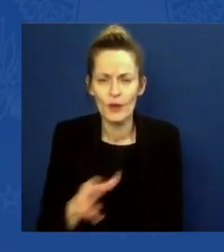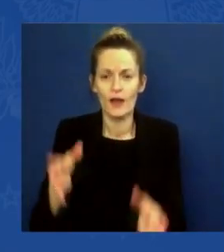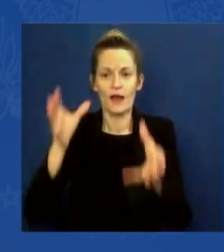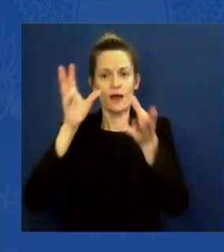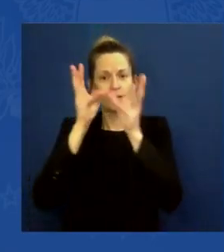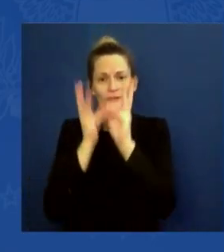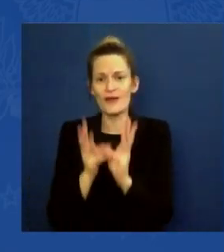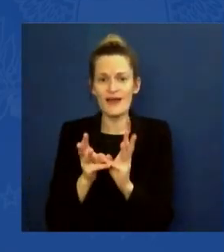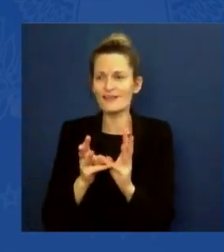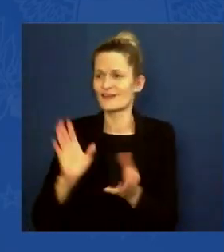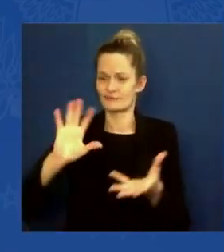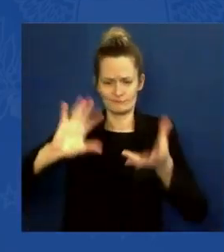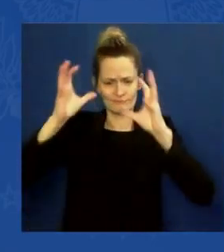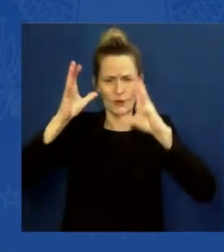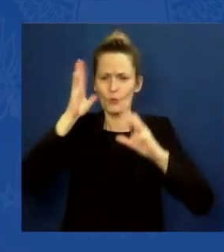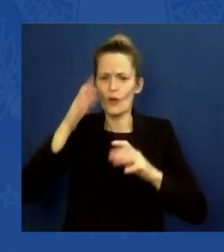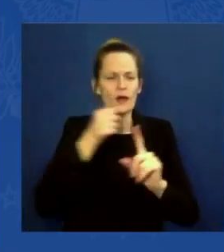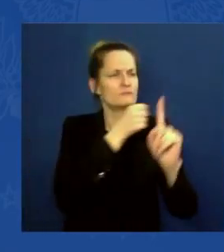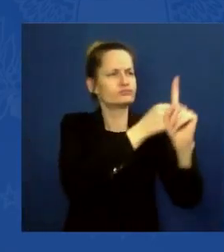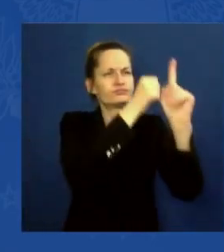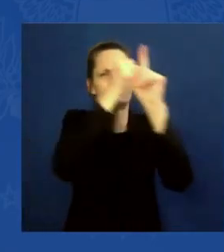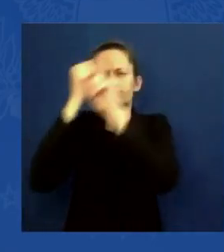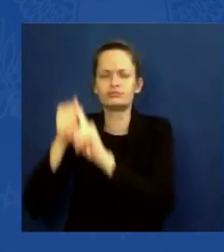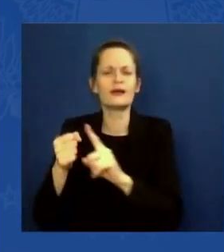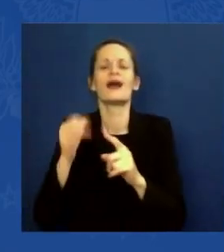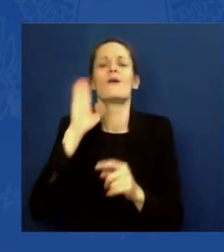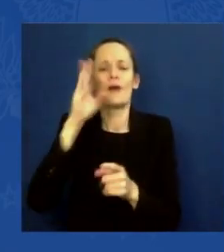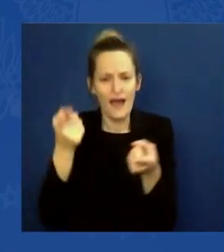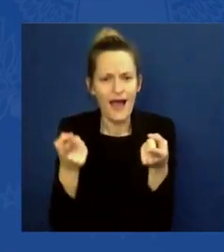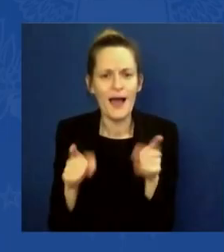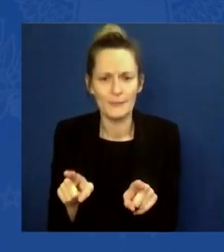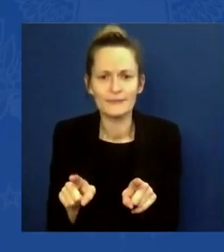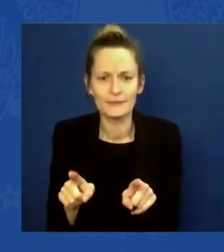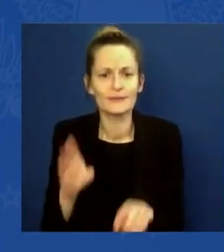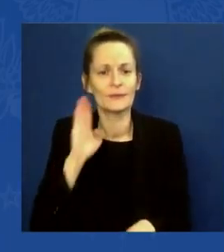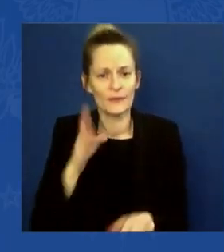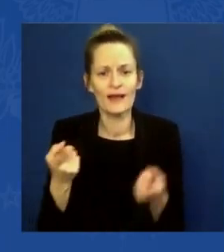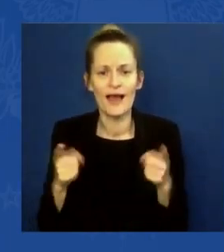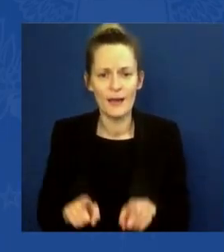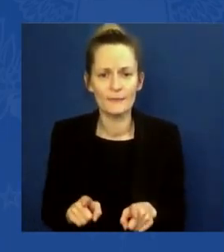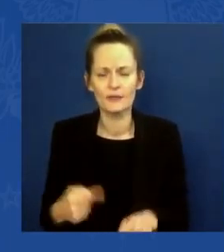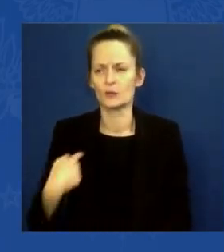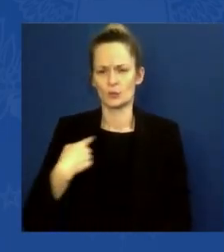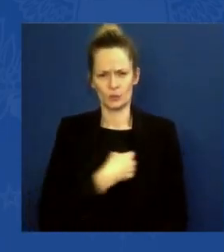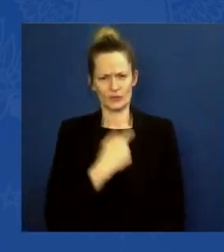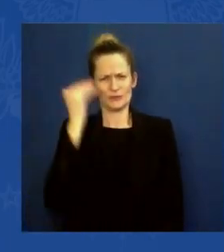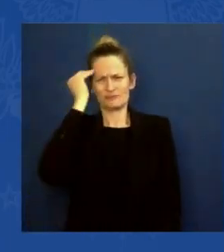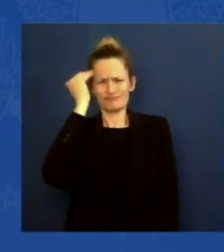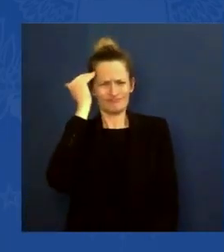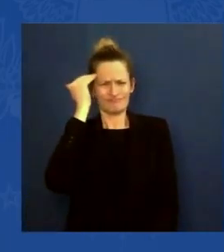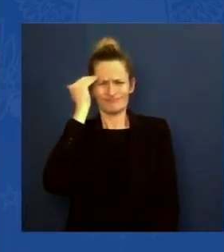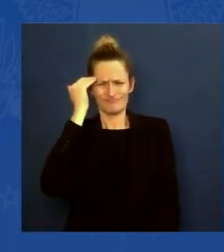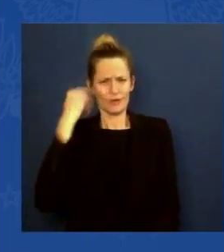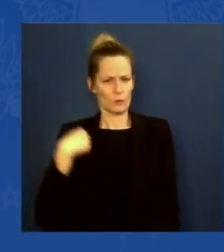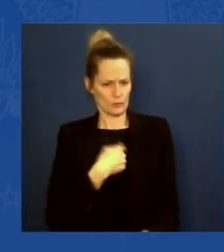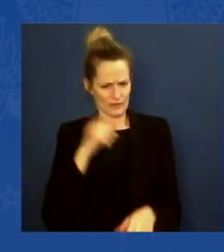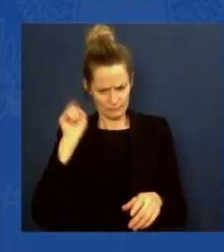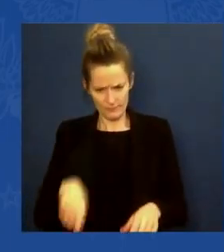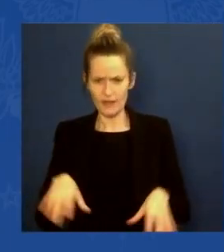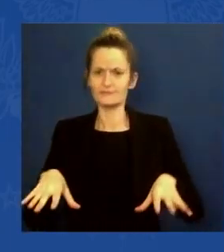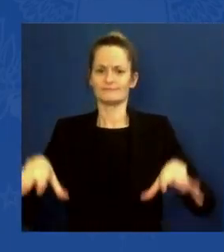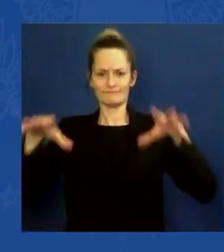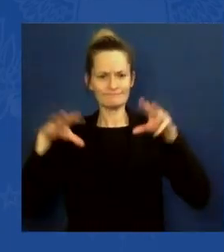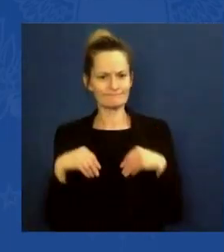But we know, we know what we have to do. We just need to summon the courage and the creativity to do it. Yes, we face a crisis.